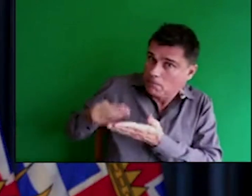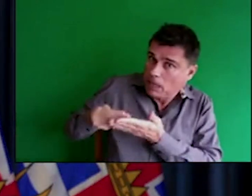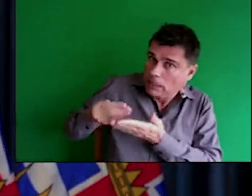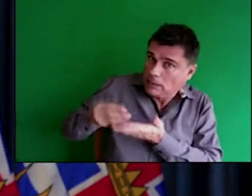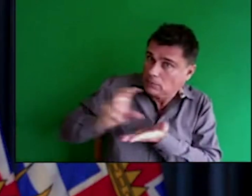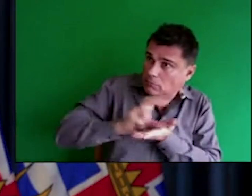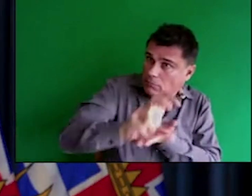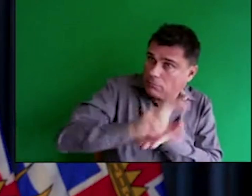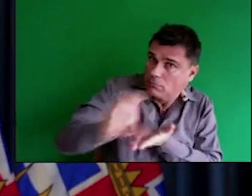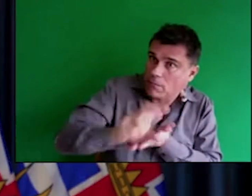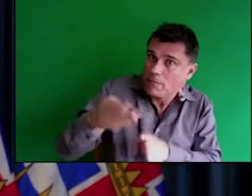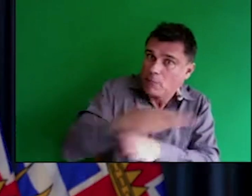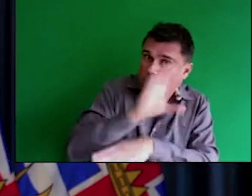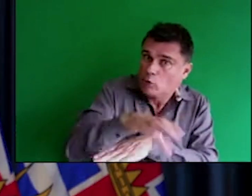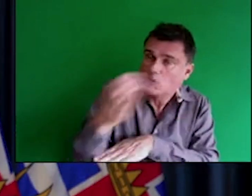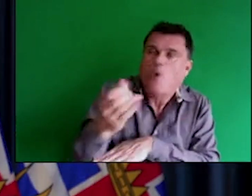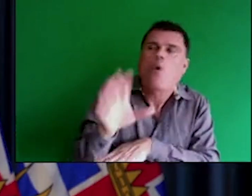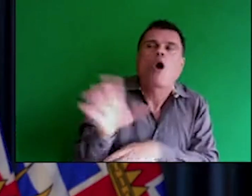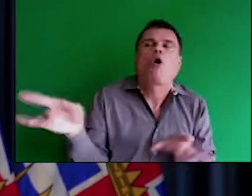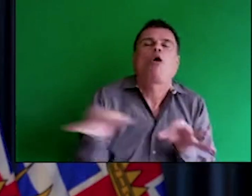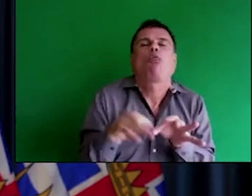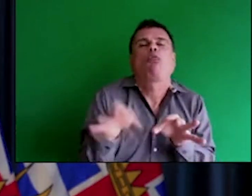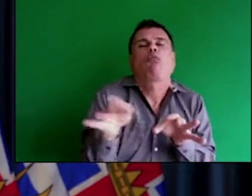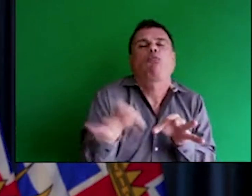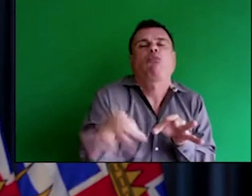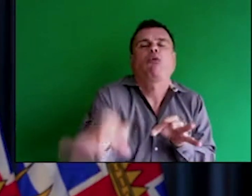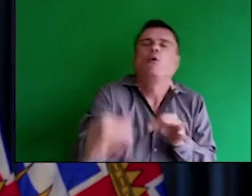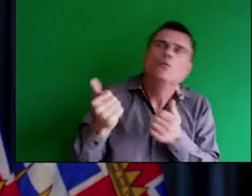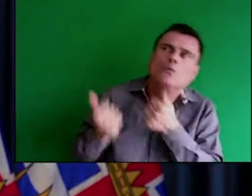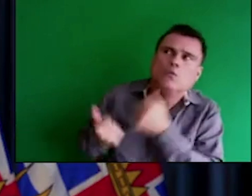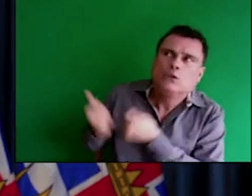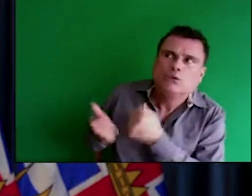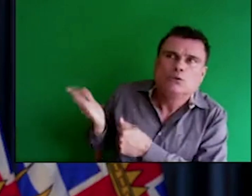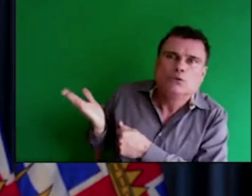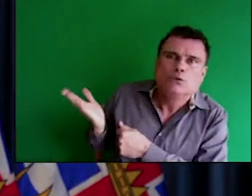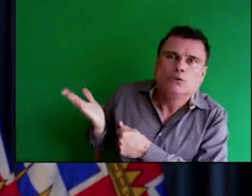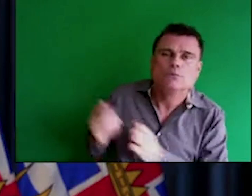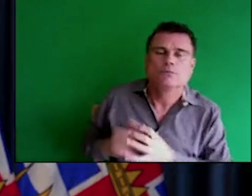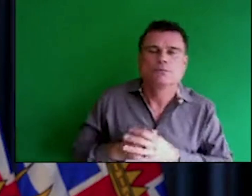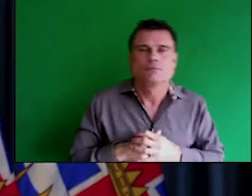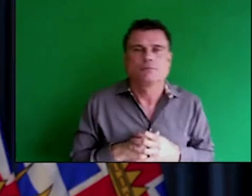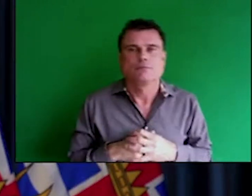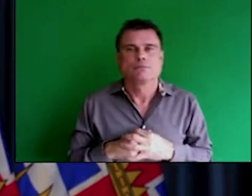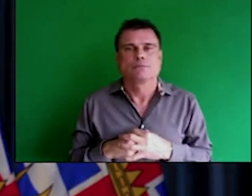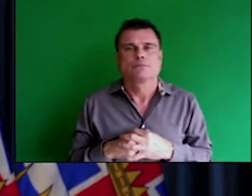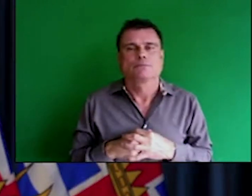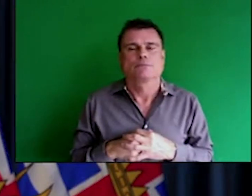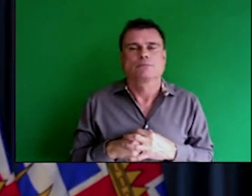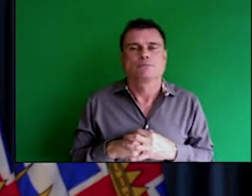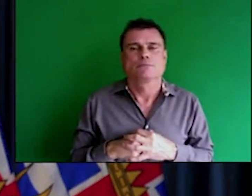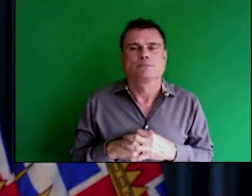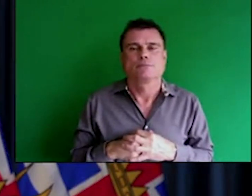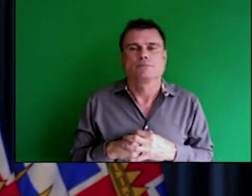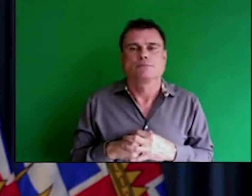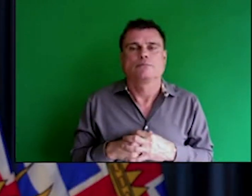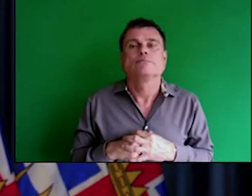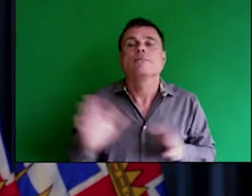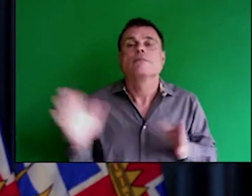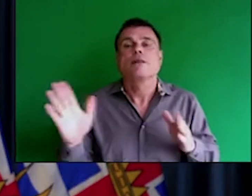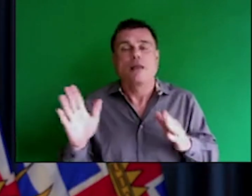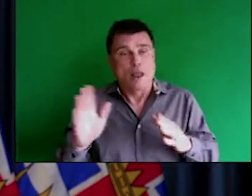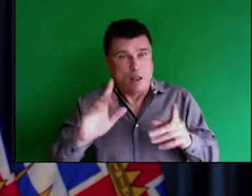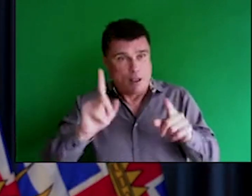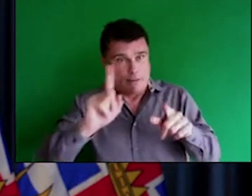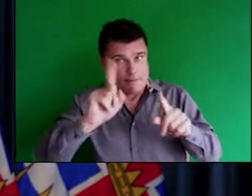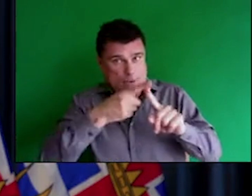looking likely based on the timeline you have before Christmas now? We want to approve the dollars through the legislature. That's the best way